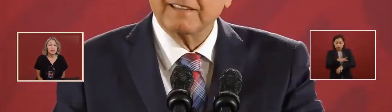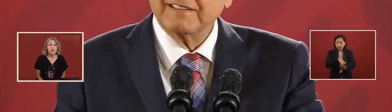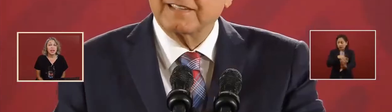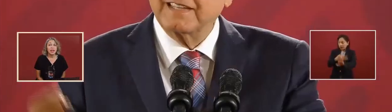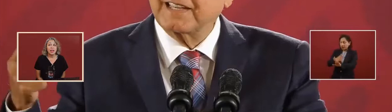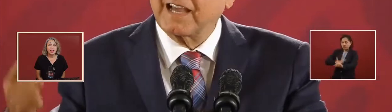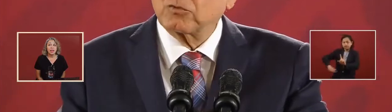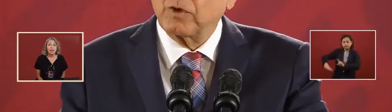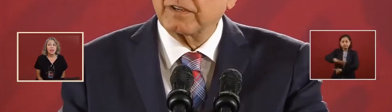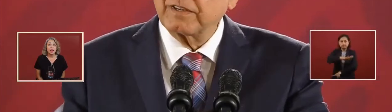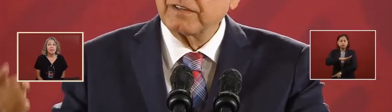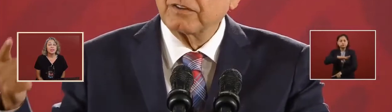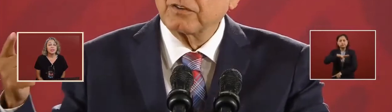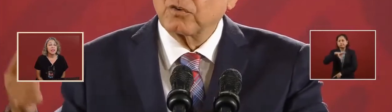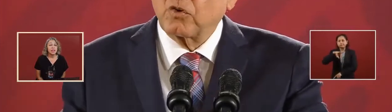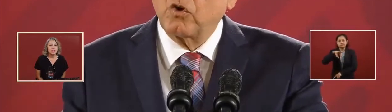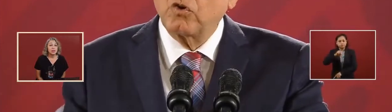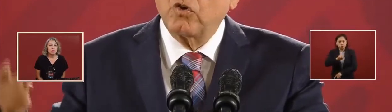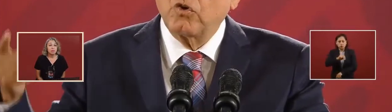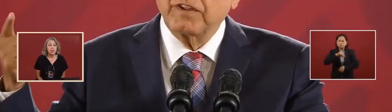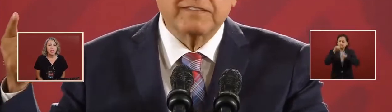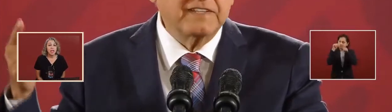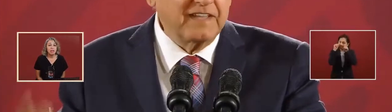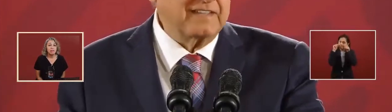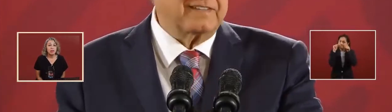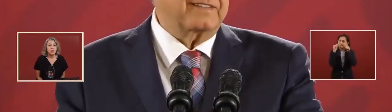need to behave with honesty.